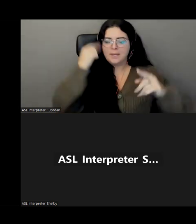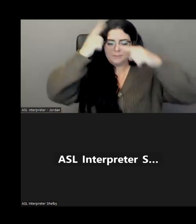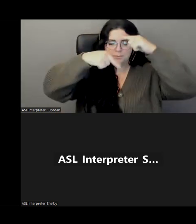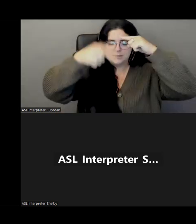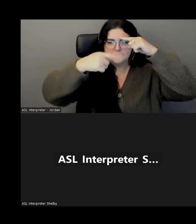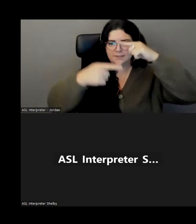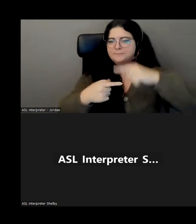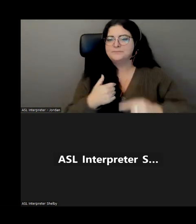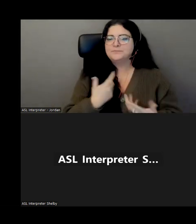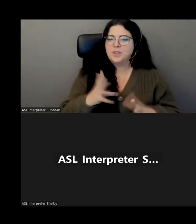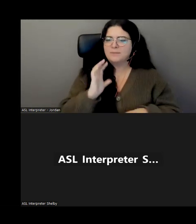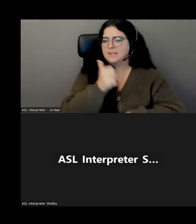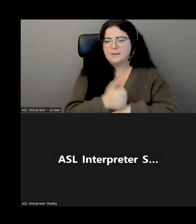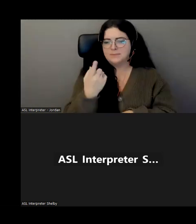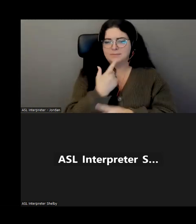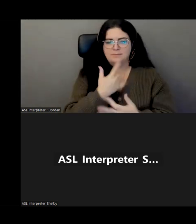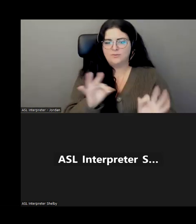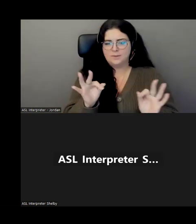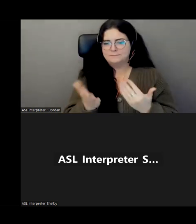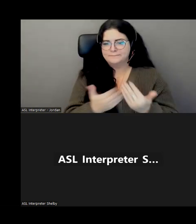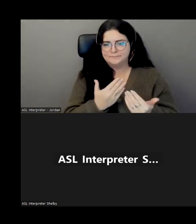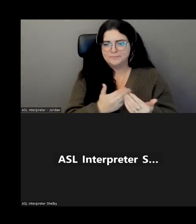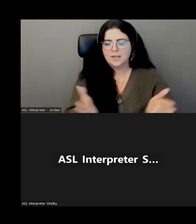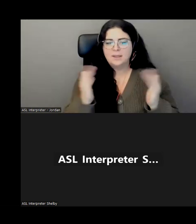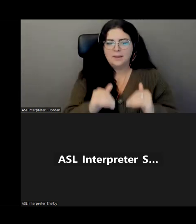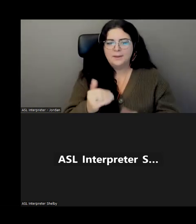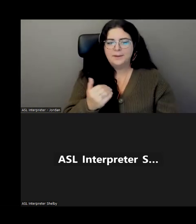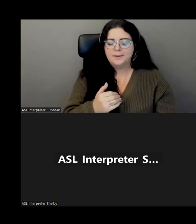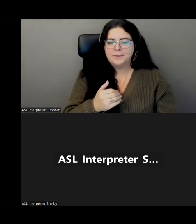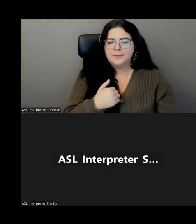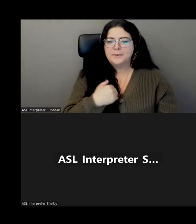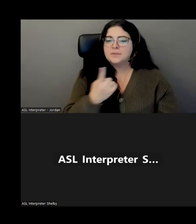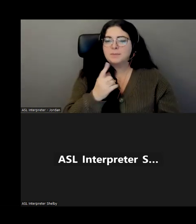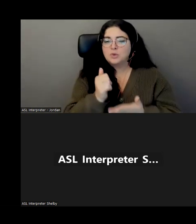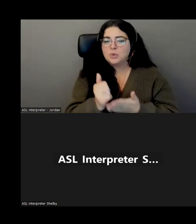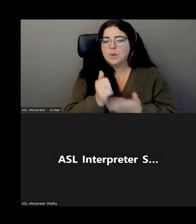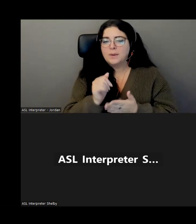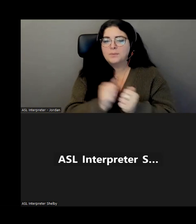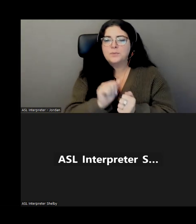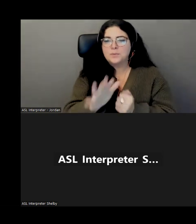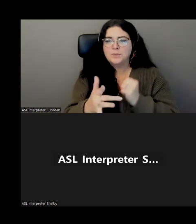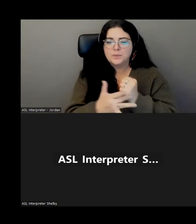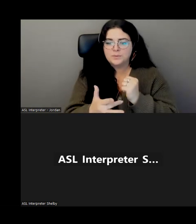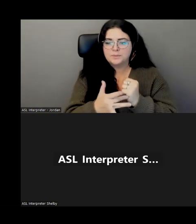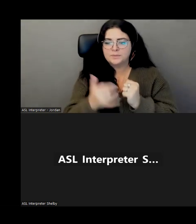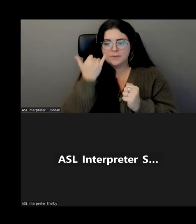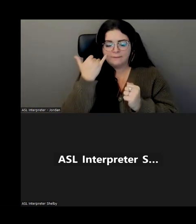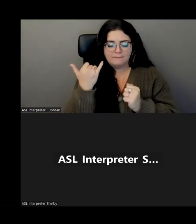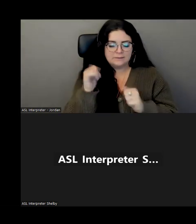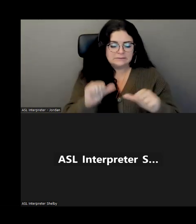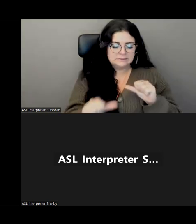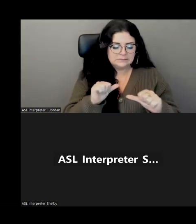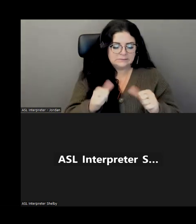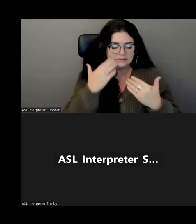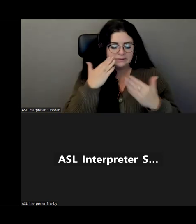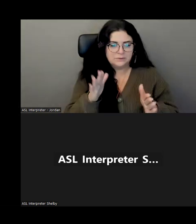have got me set up with something free. We also have somebody to help you navigate those technologies if you don't know how to use